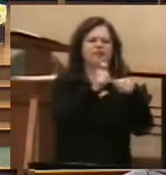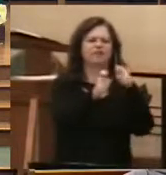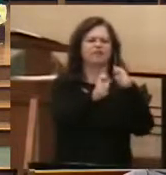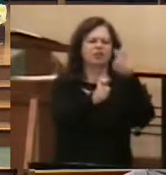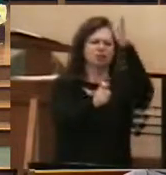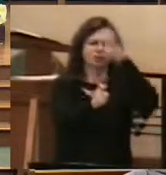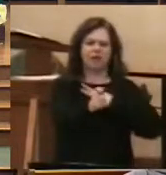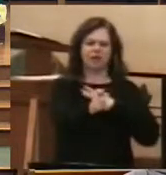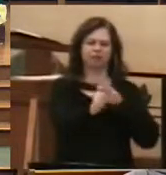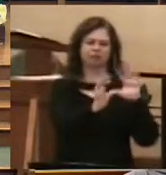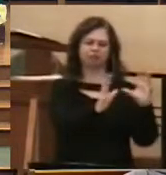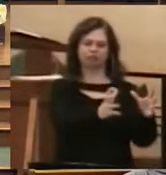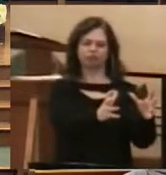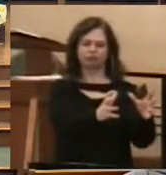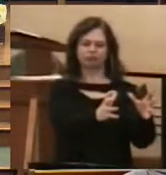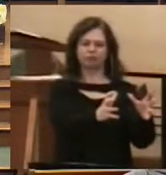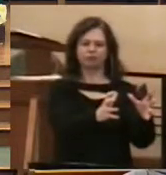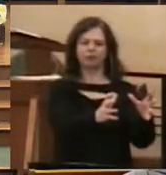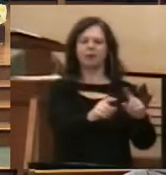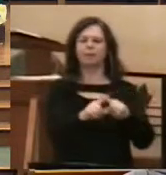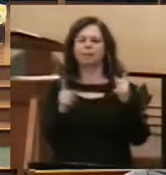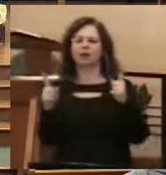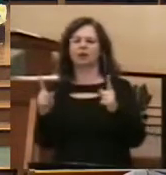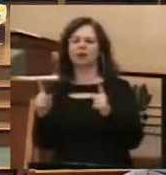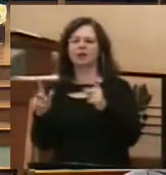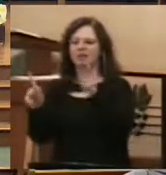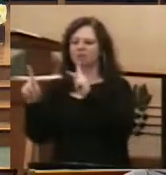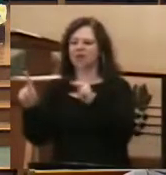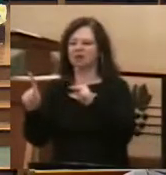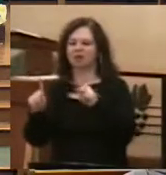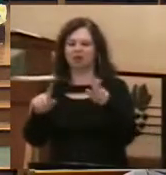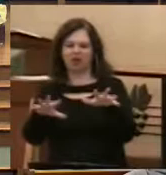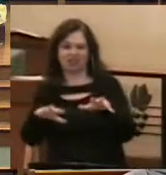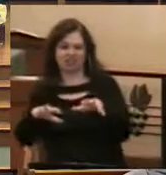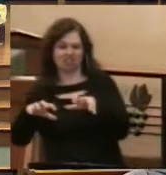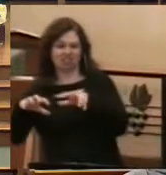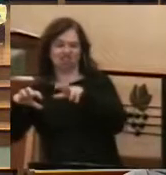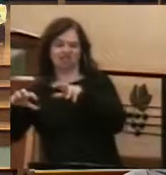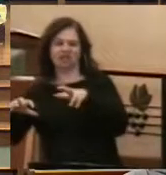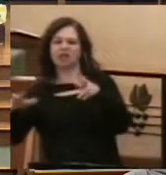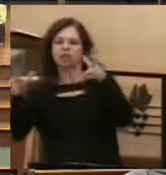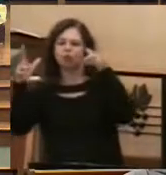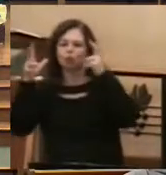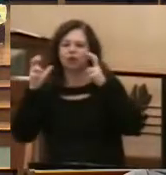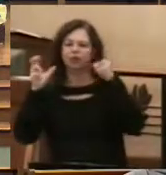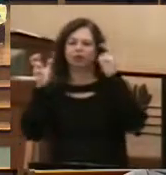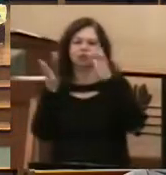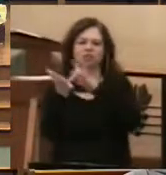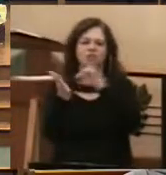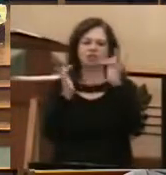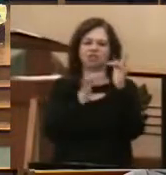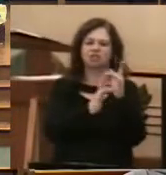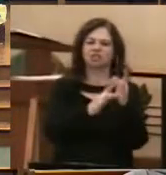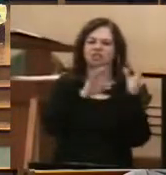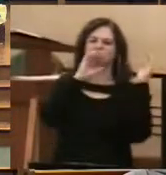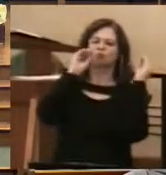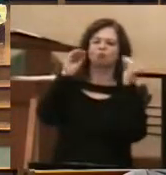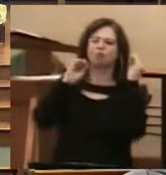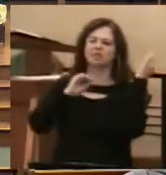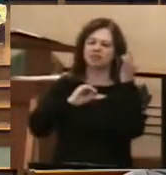experience the great catch, but the great crowds that pressed in to hear Jesus to preach and to teach.